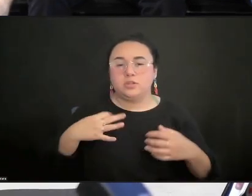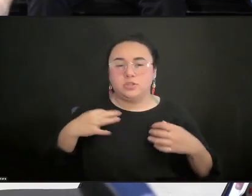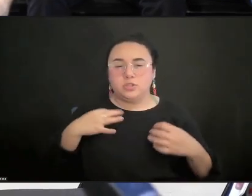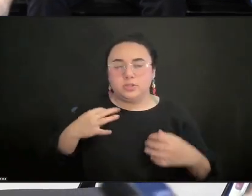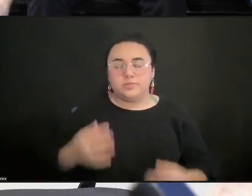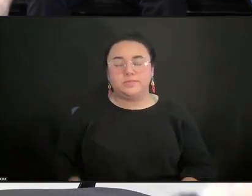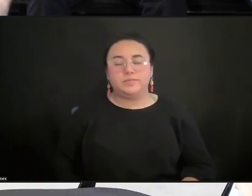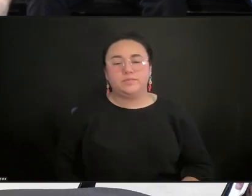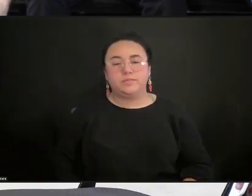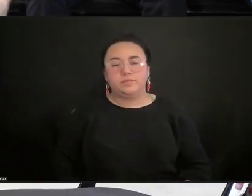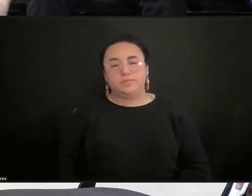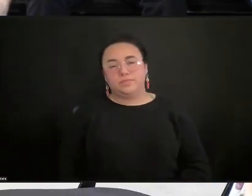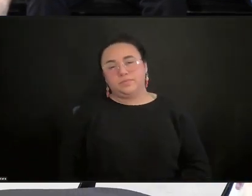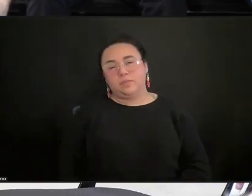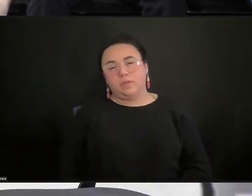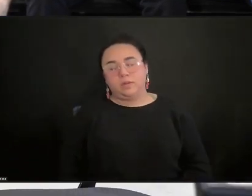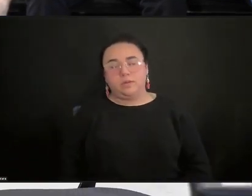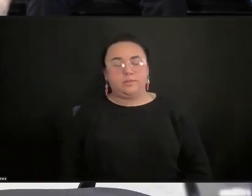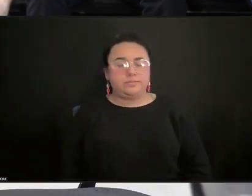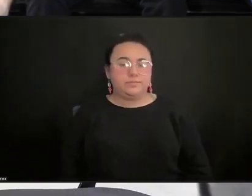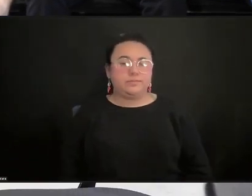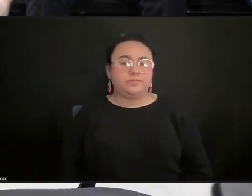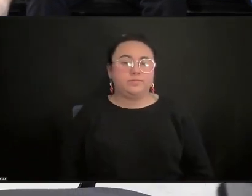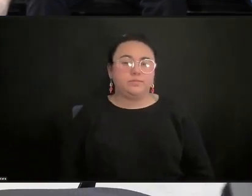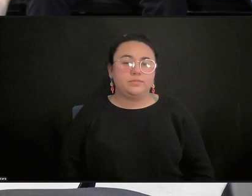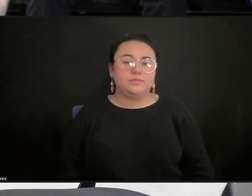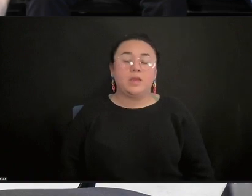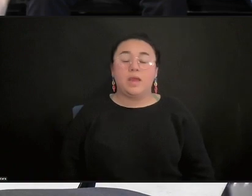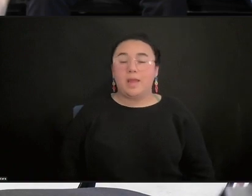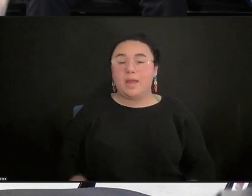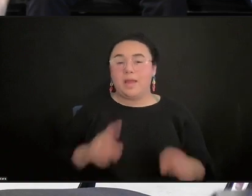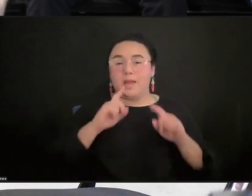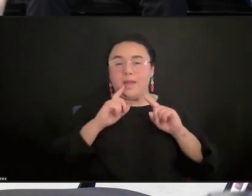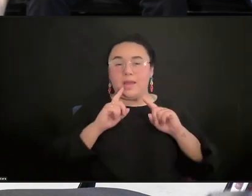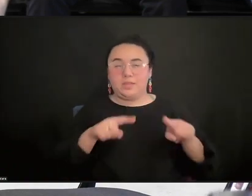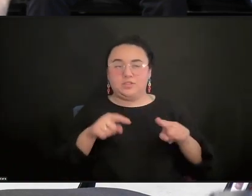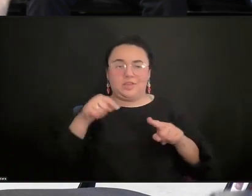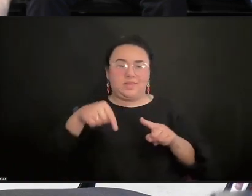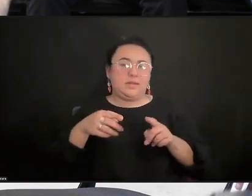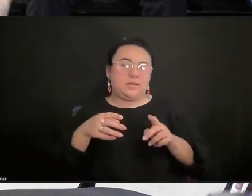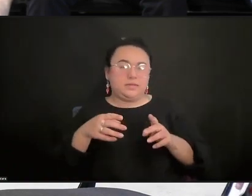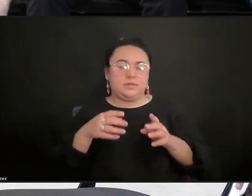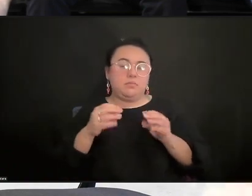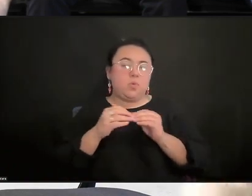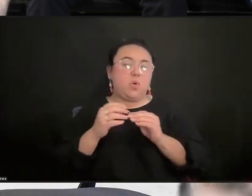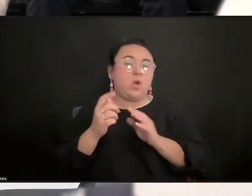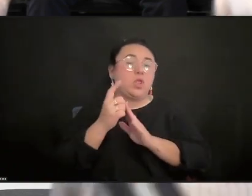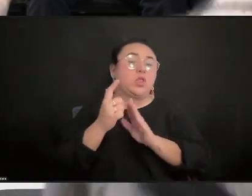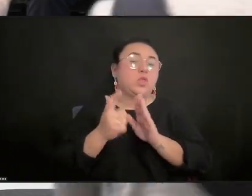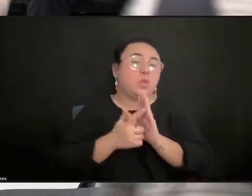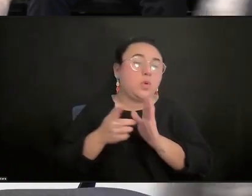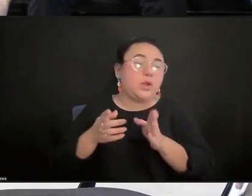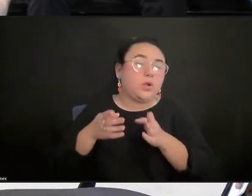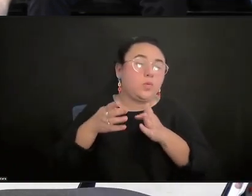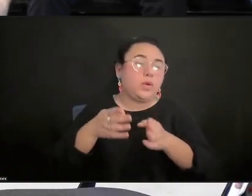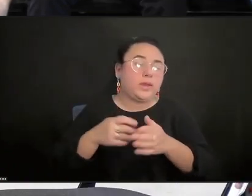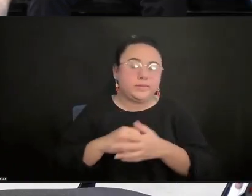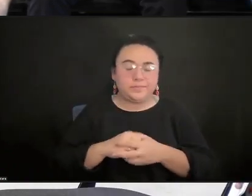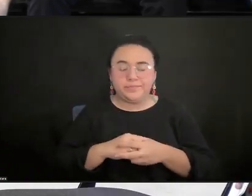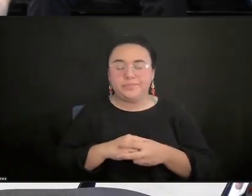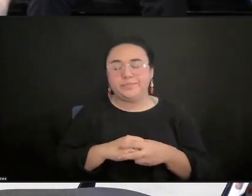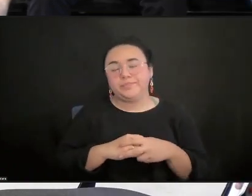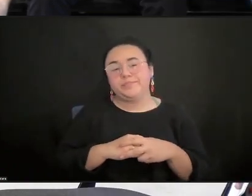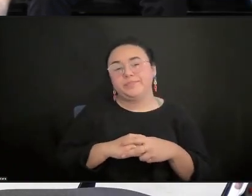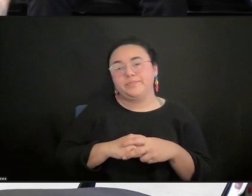I'm going to answer this question in my capacity. In a lawyerly fashion. And I think one thing that's really important, goes